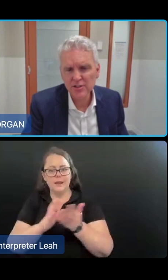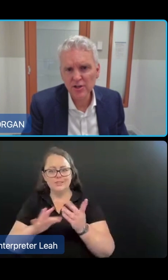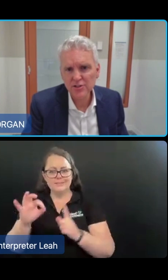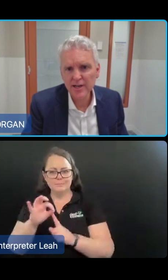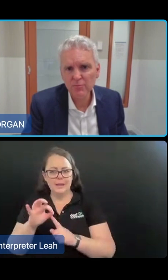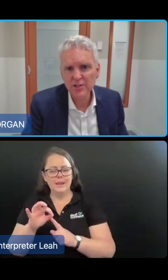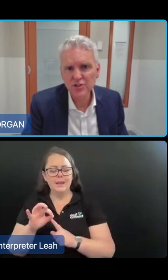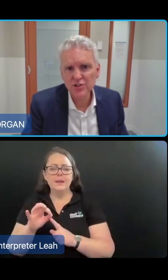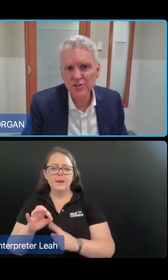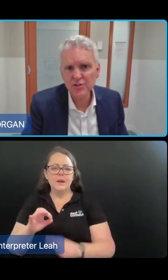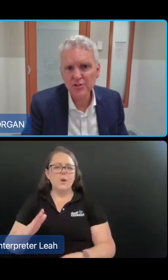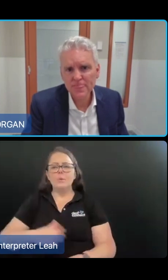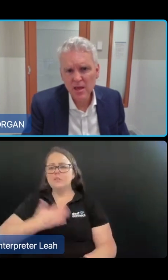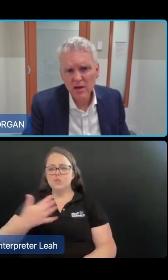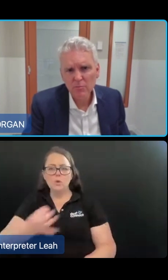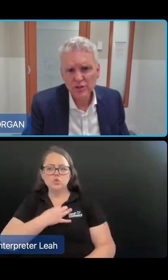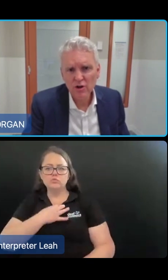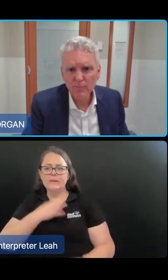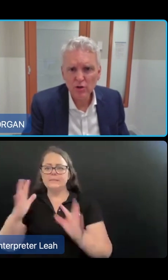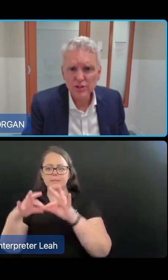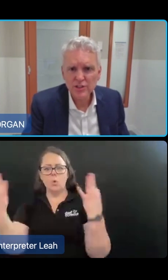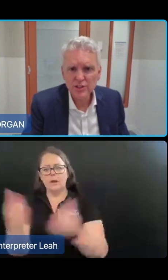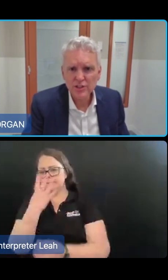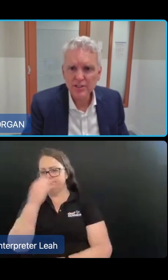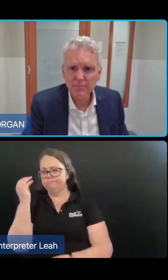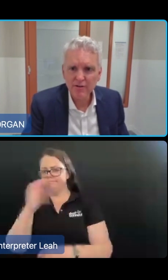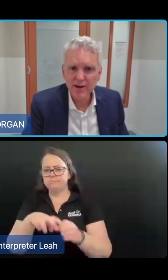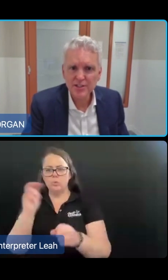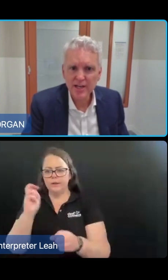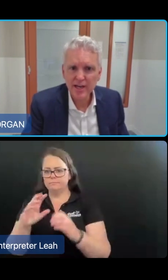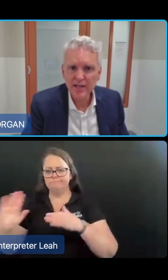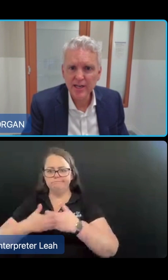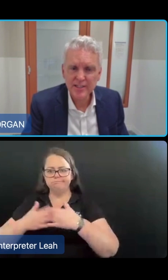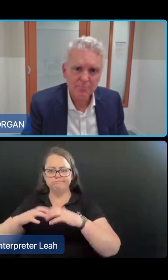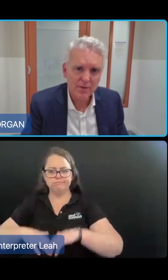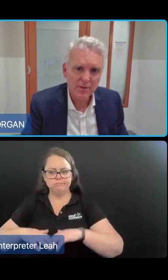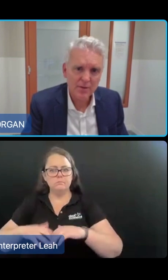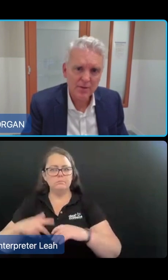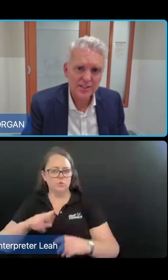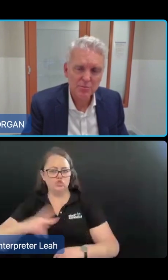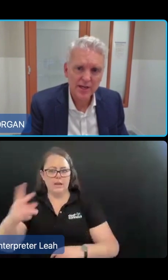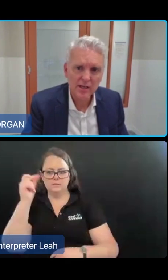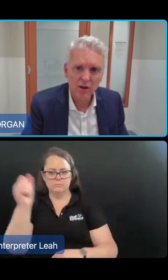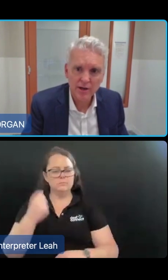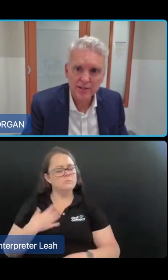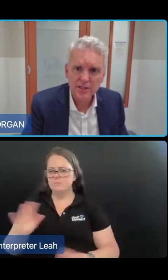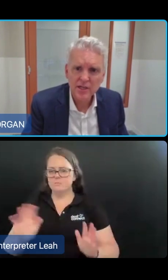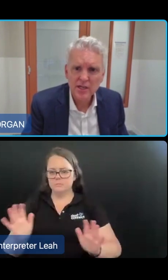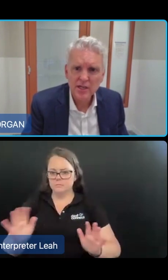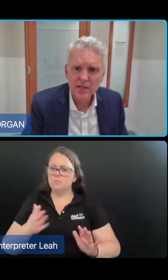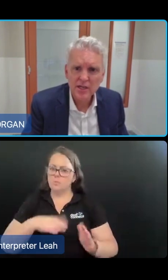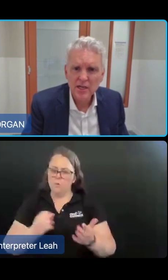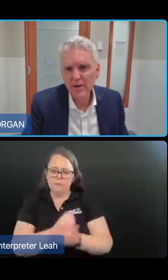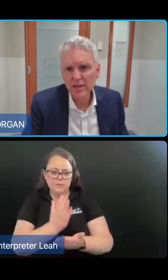or failures associated with the changes. More time will also allow us to better understand and set budgets for CHSP clients.